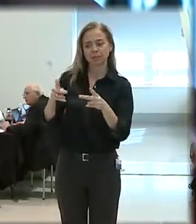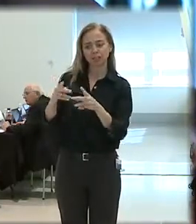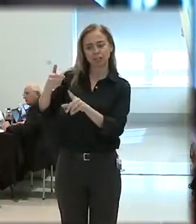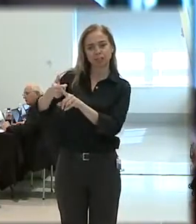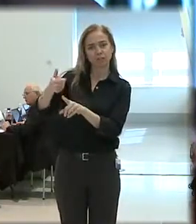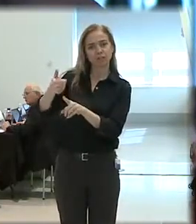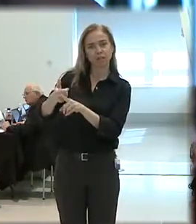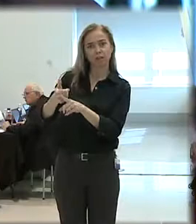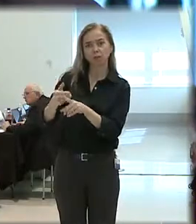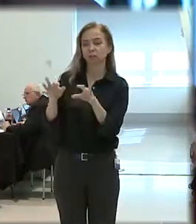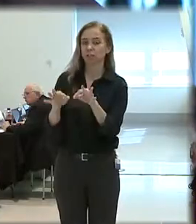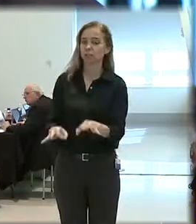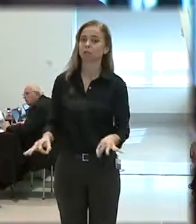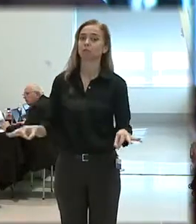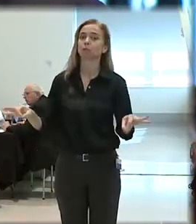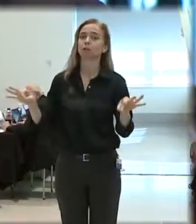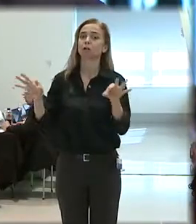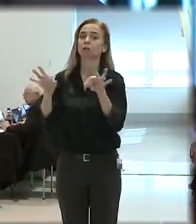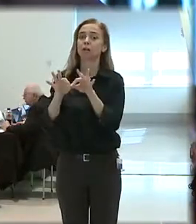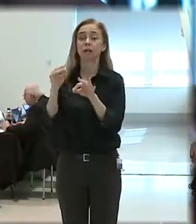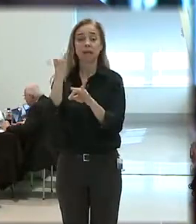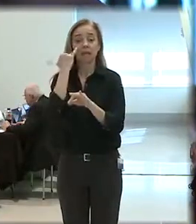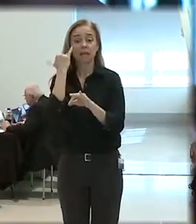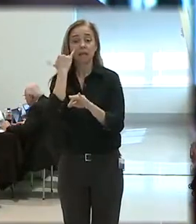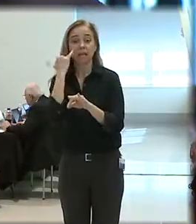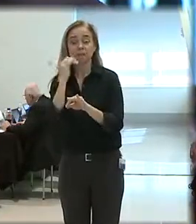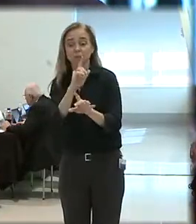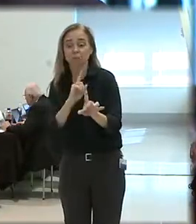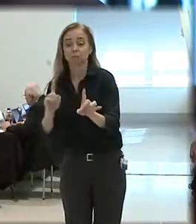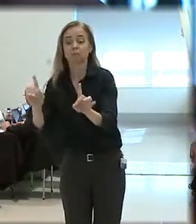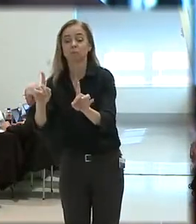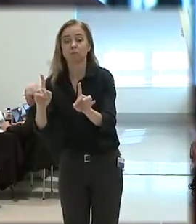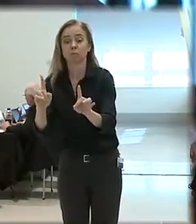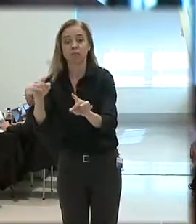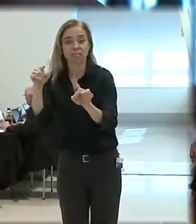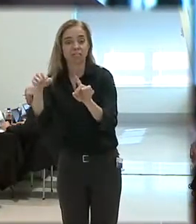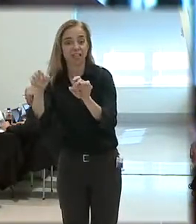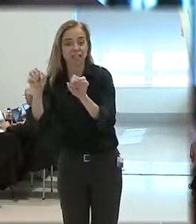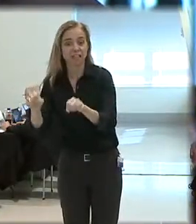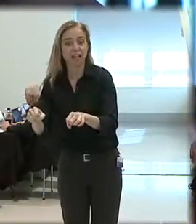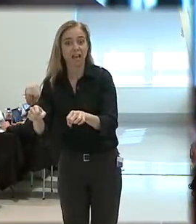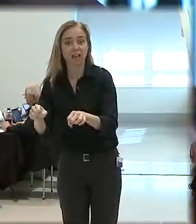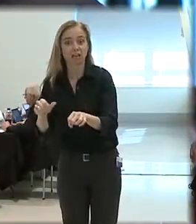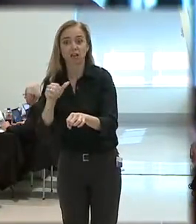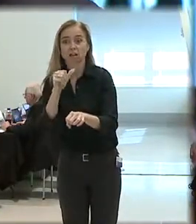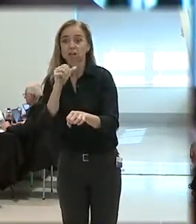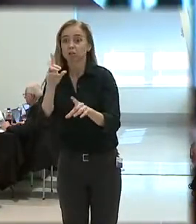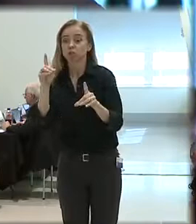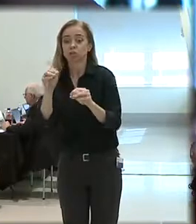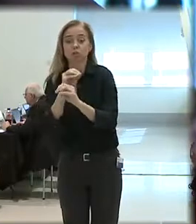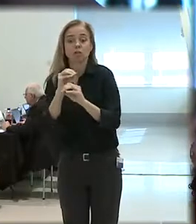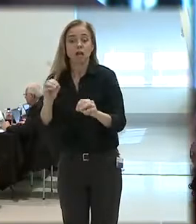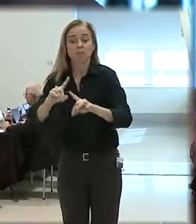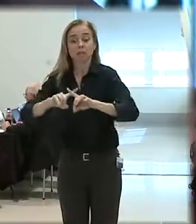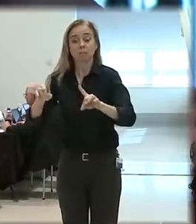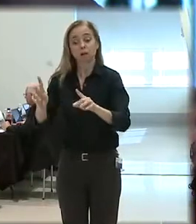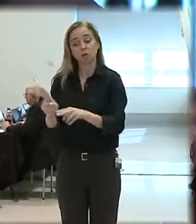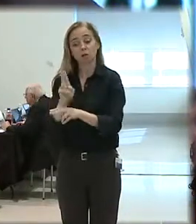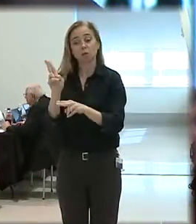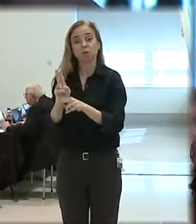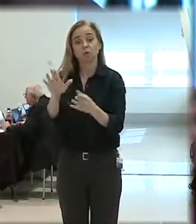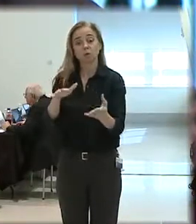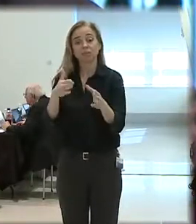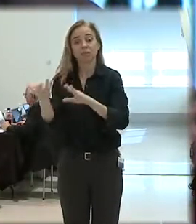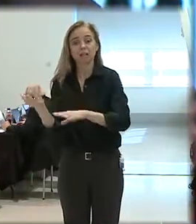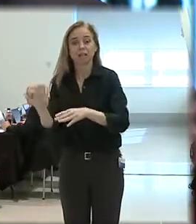is incredibly important. If they put themselves in a position where they can not do anything but use deadly force, they will